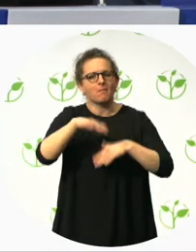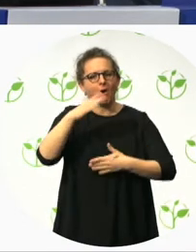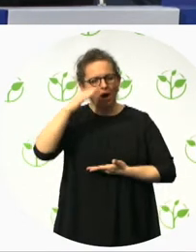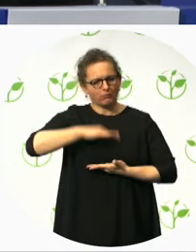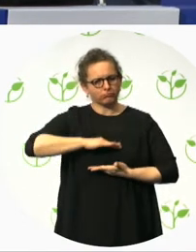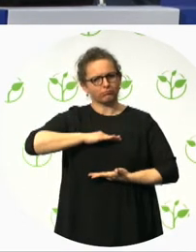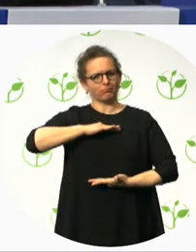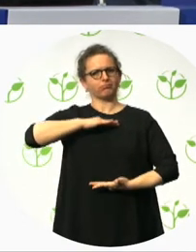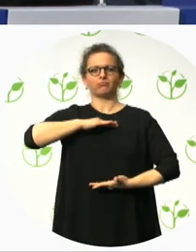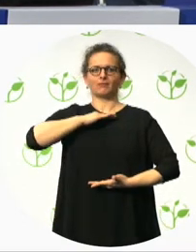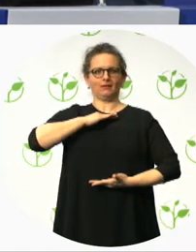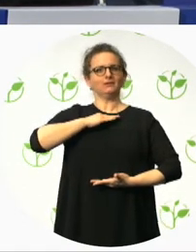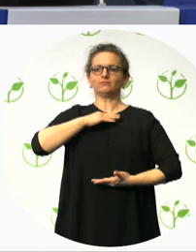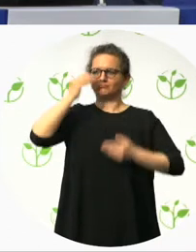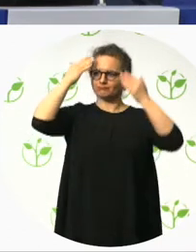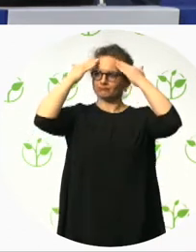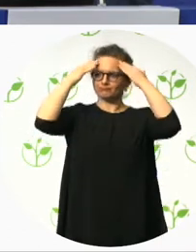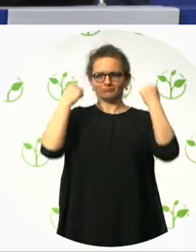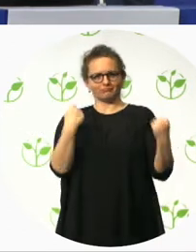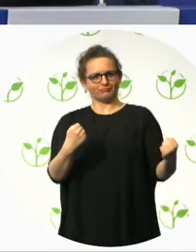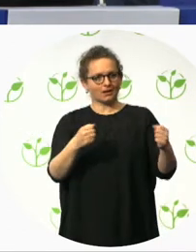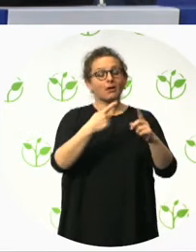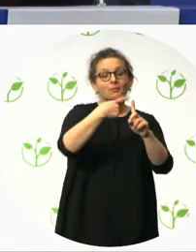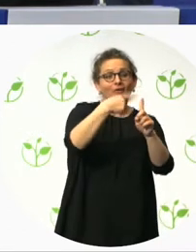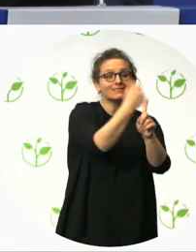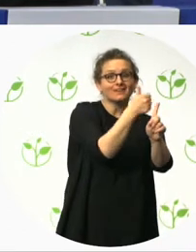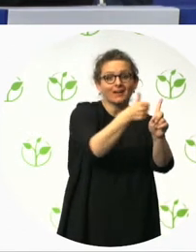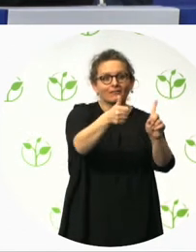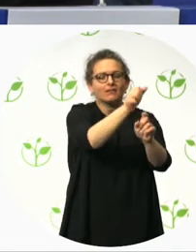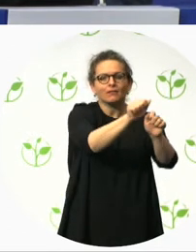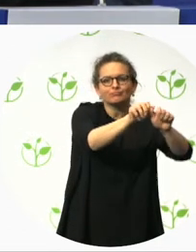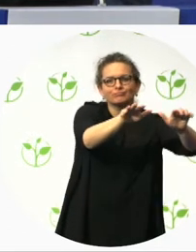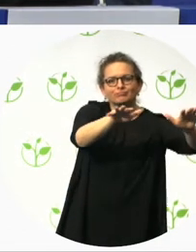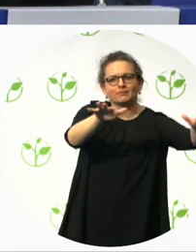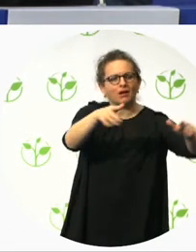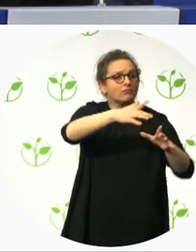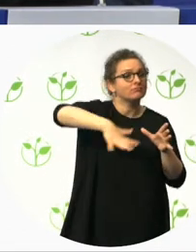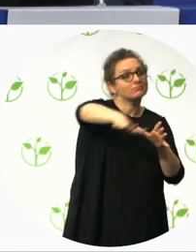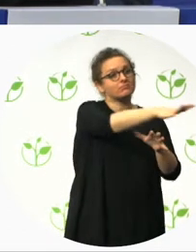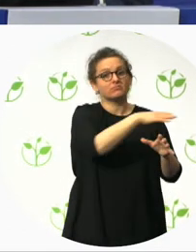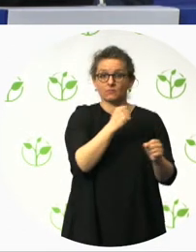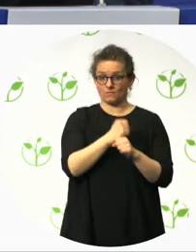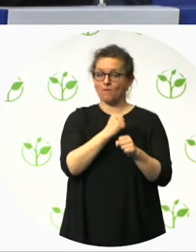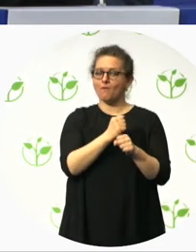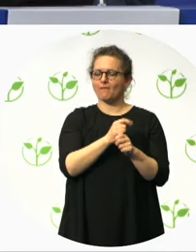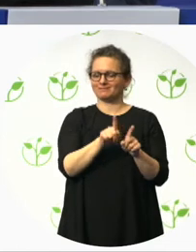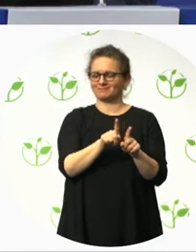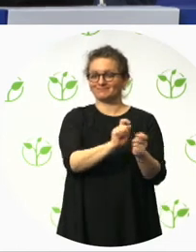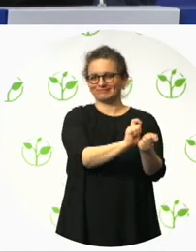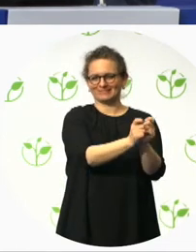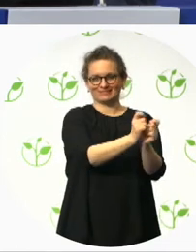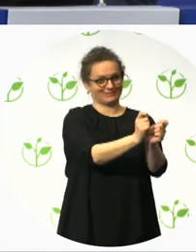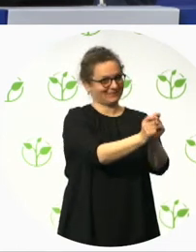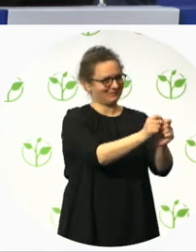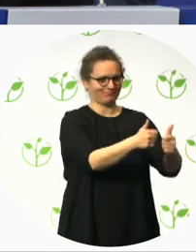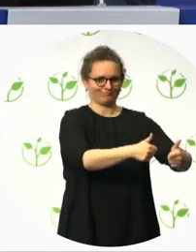than just a sporting event. Uh, and I hope that's, that's coming across. In terms of the development work that we do on the park now. And have